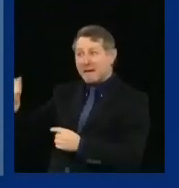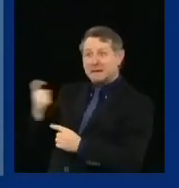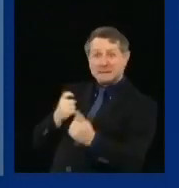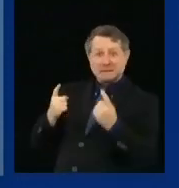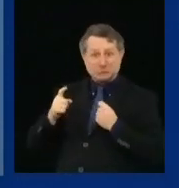should be aware.